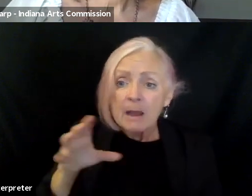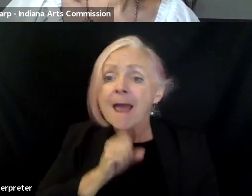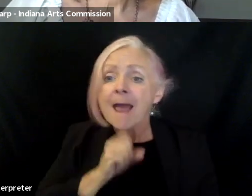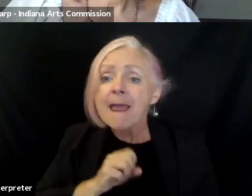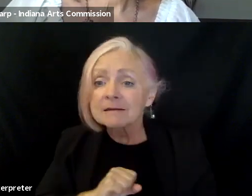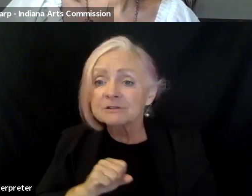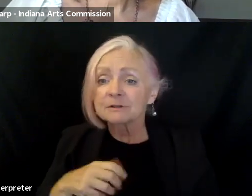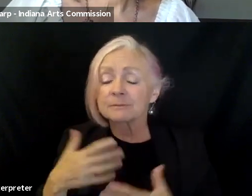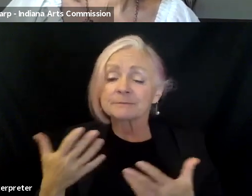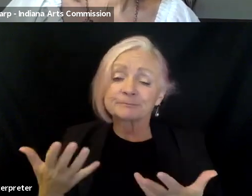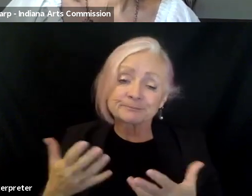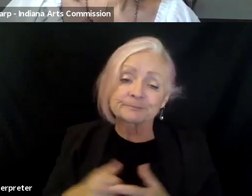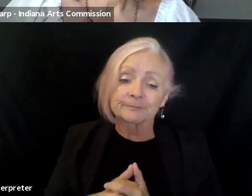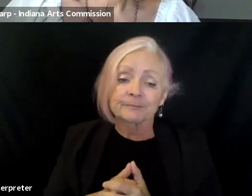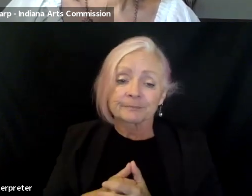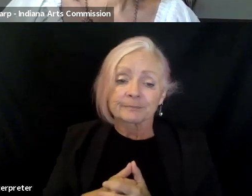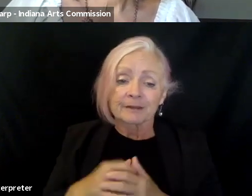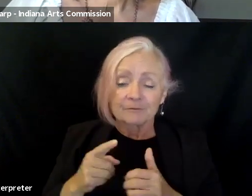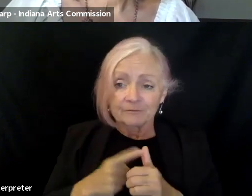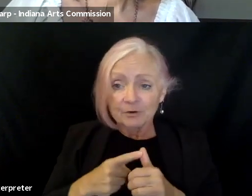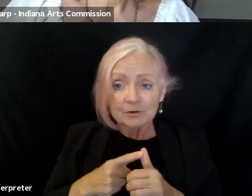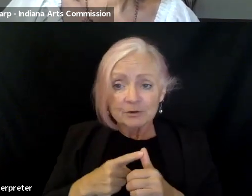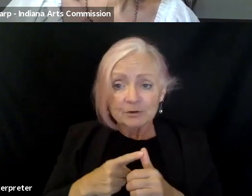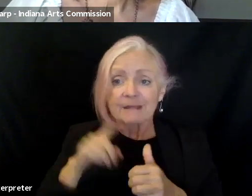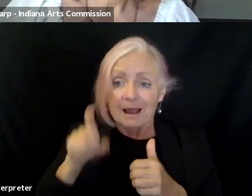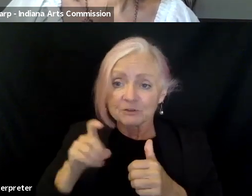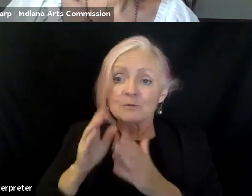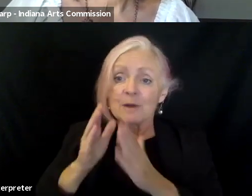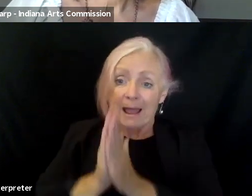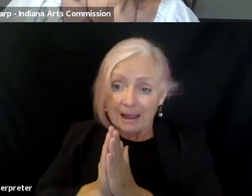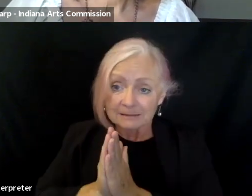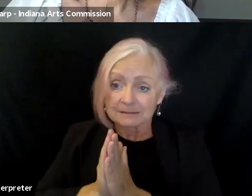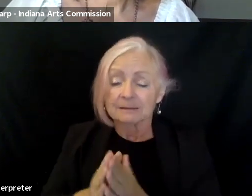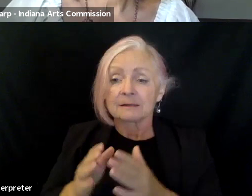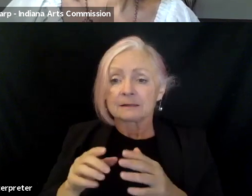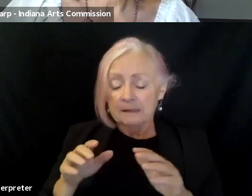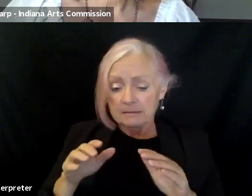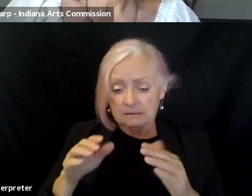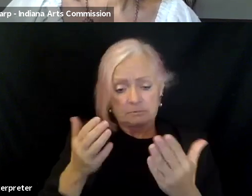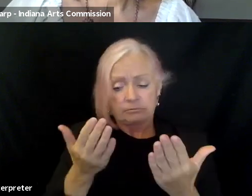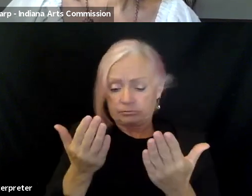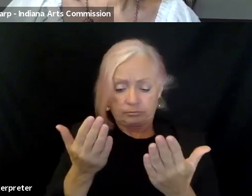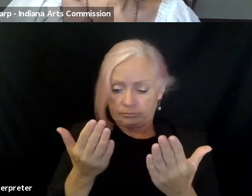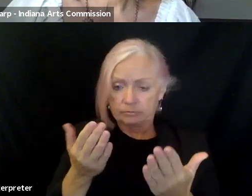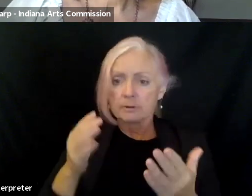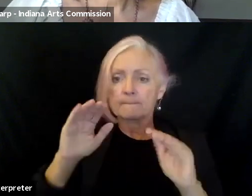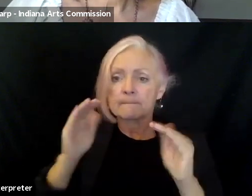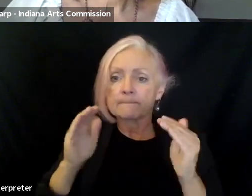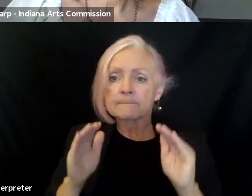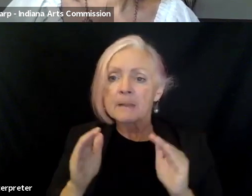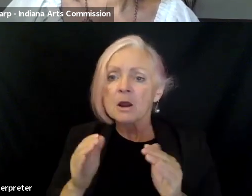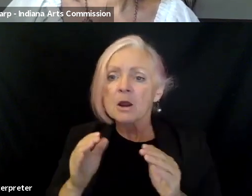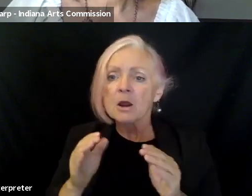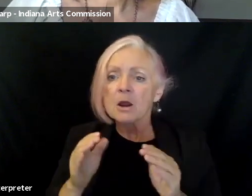but we realized that the first step was asking, measuring, um, the type of diversity that you want to see increase. We have to know